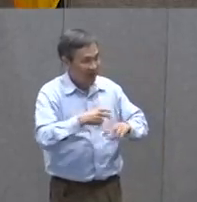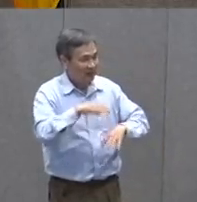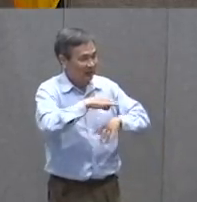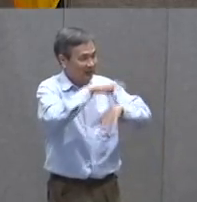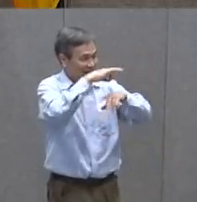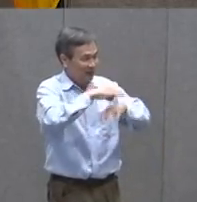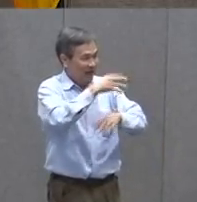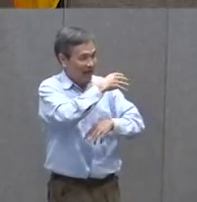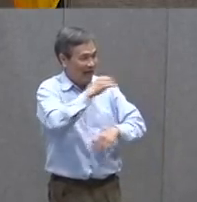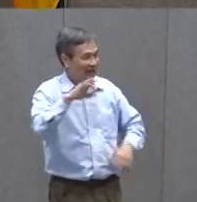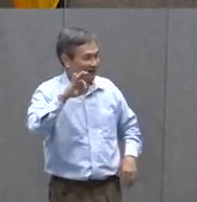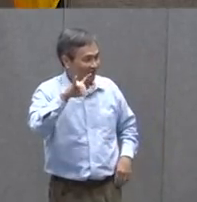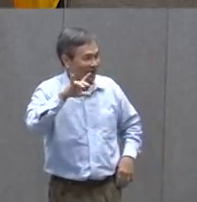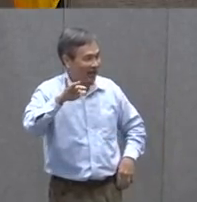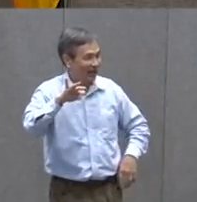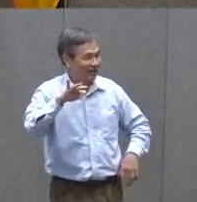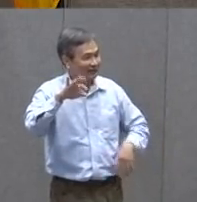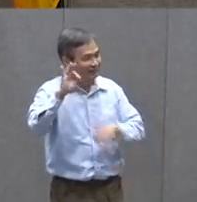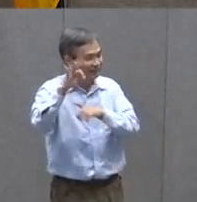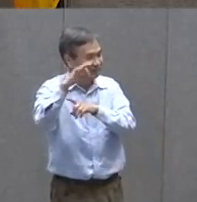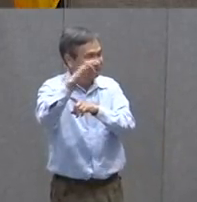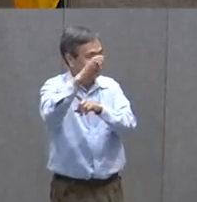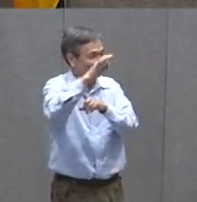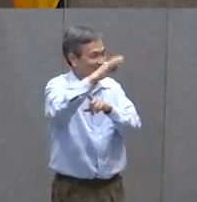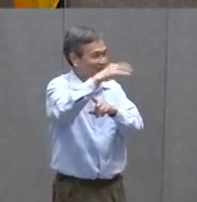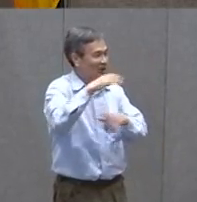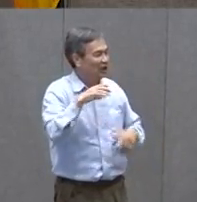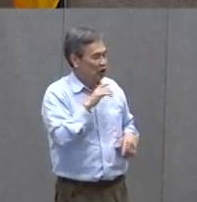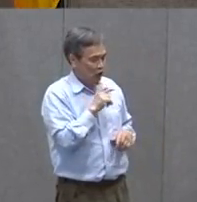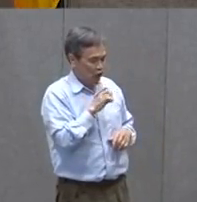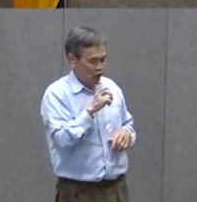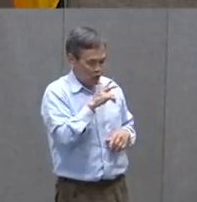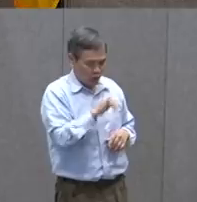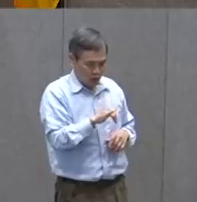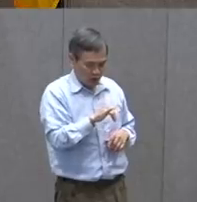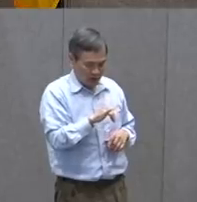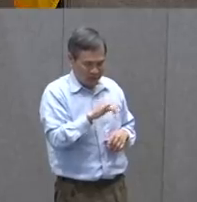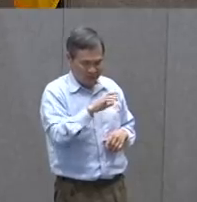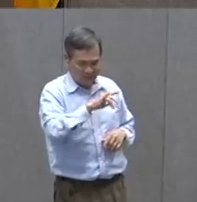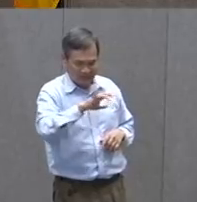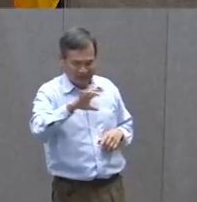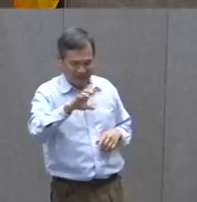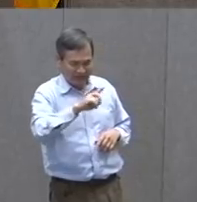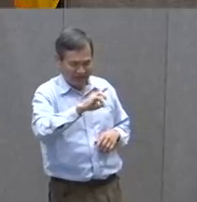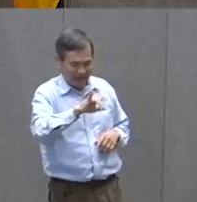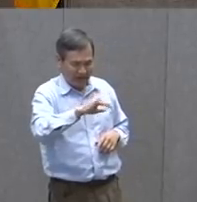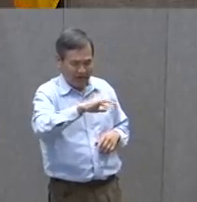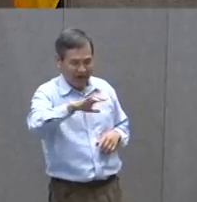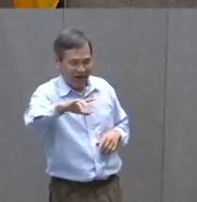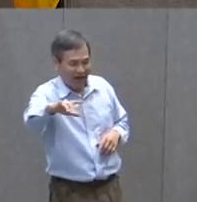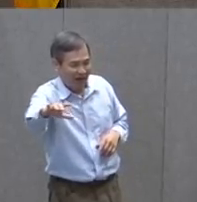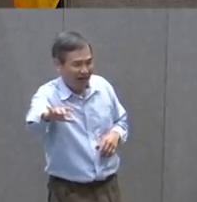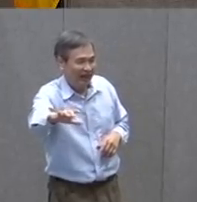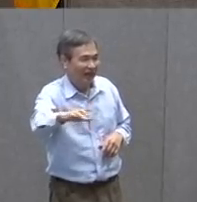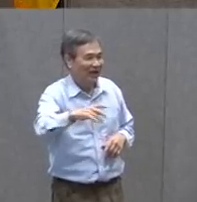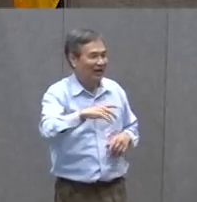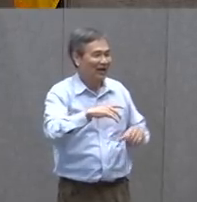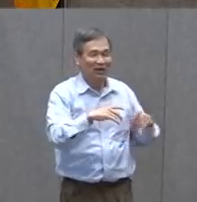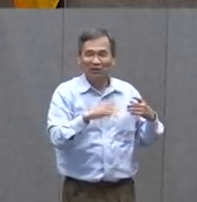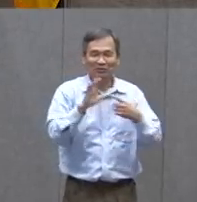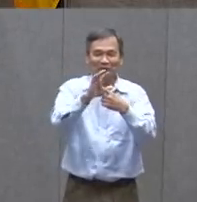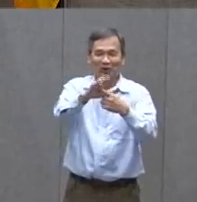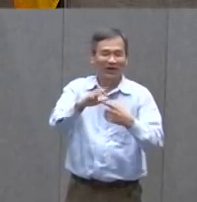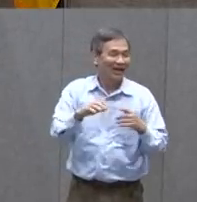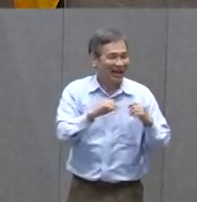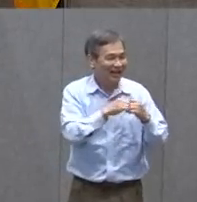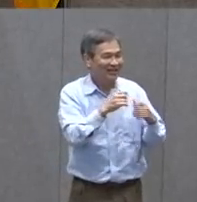and the Fly. And it's by Tony Di Terzlili. Let's see. Well. What